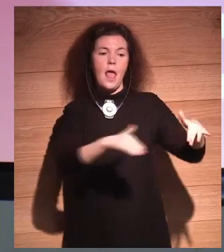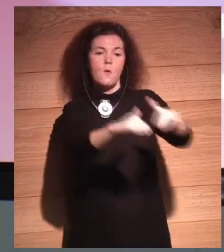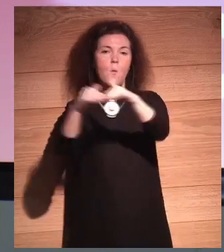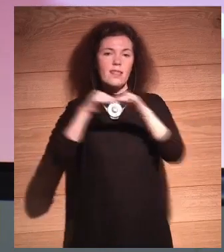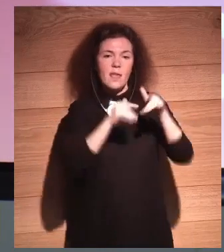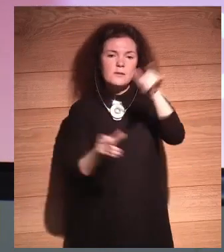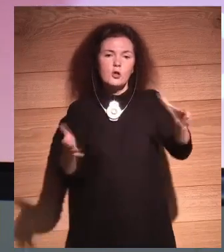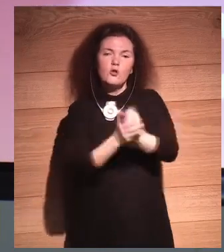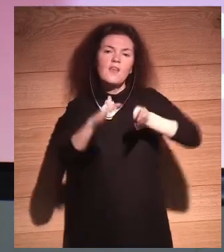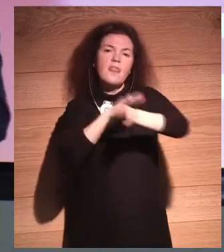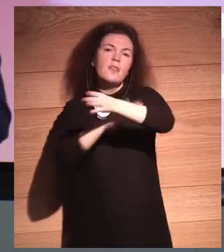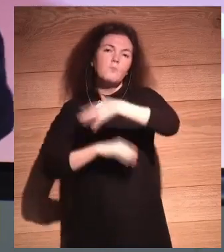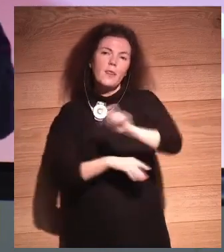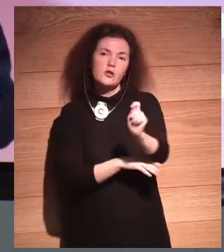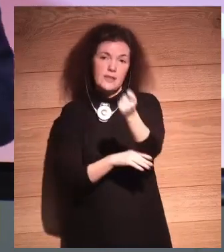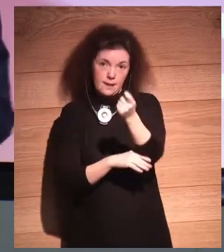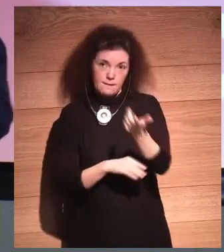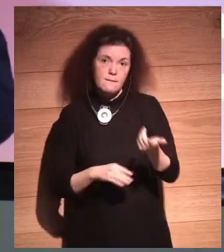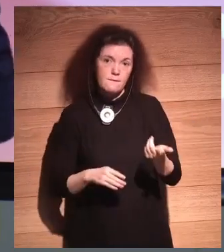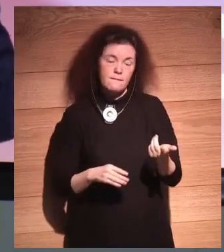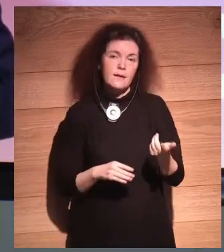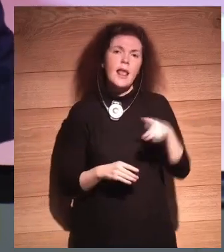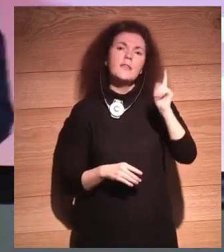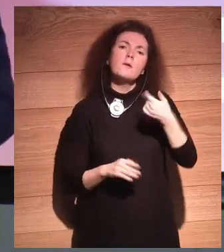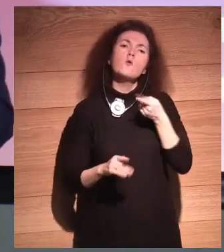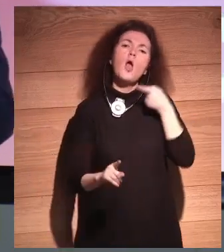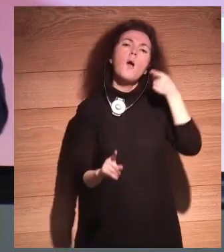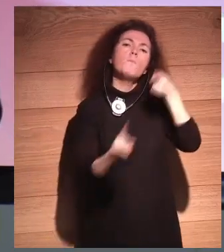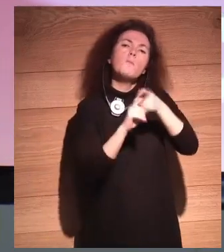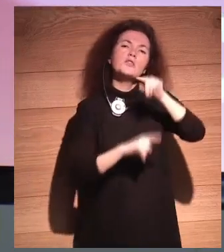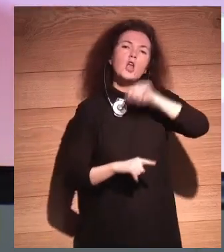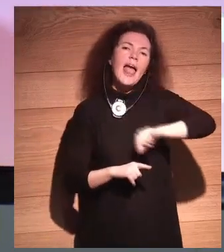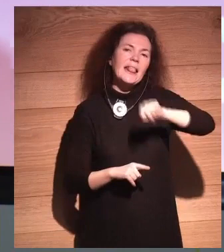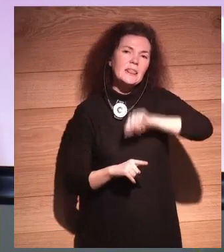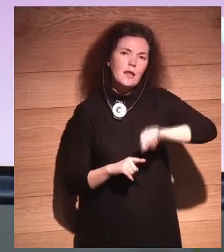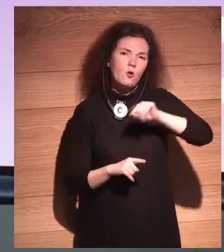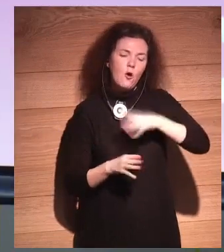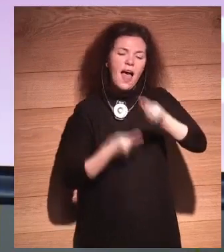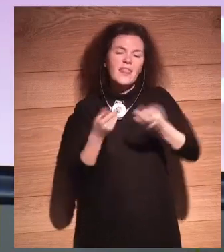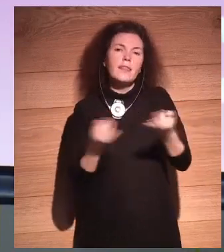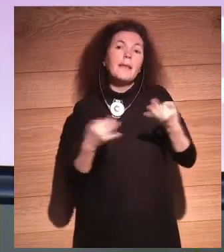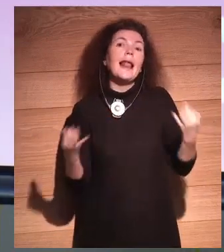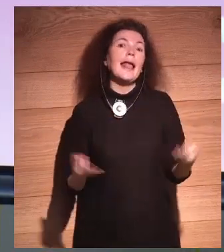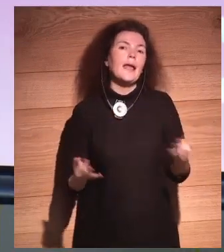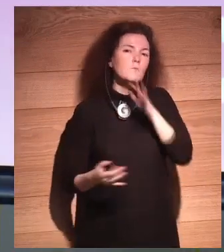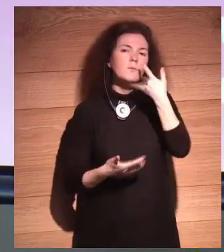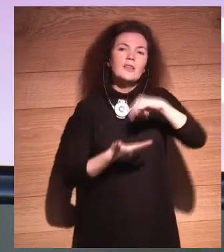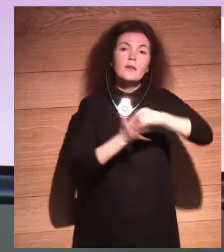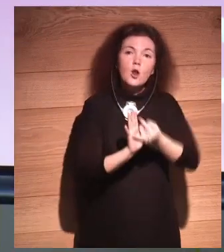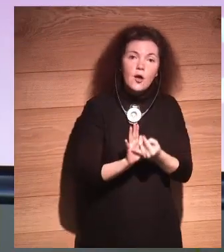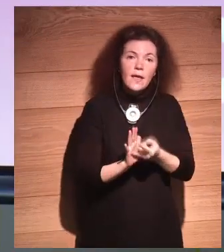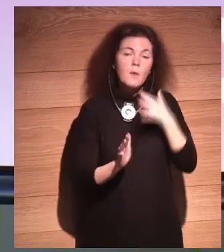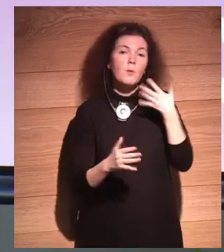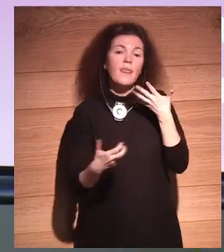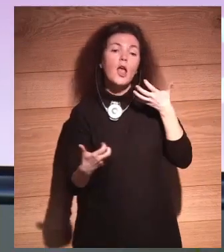and also there's an ethical purpose of what it's supposed to be doing because the same technology that can fight cancer